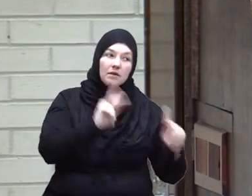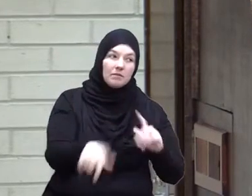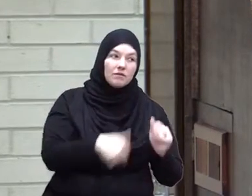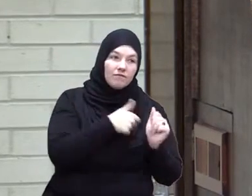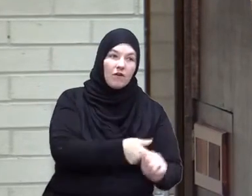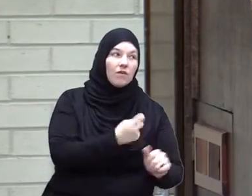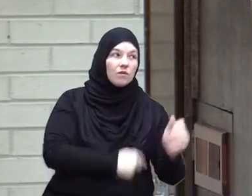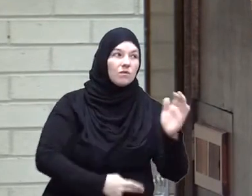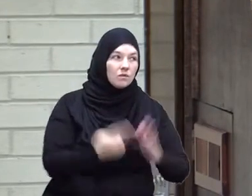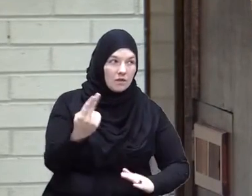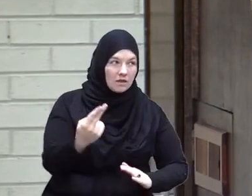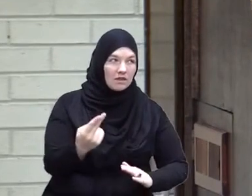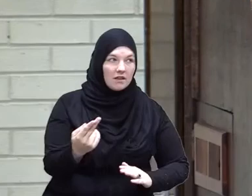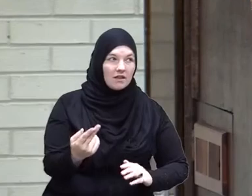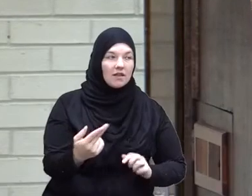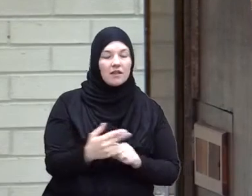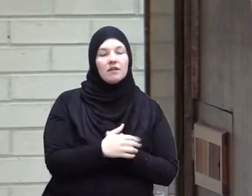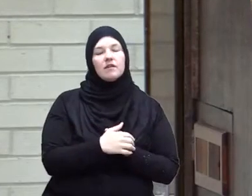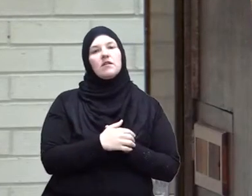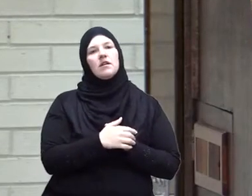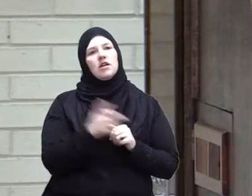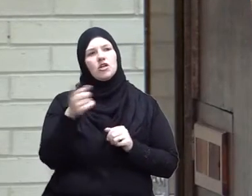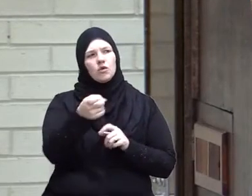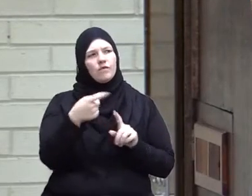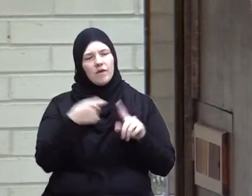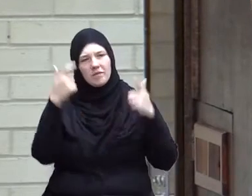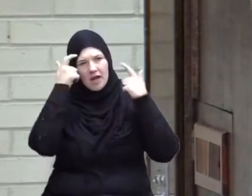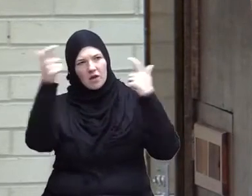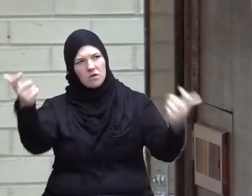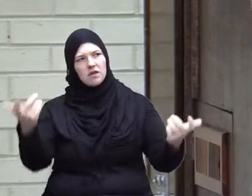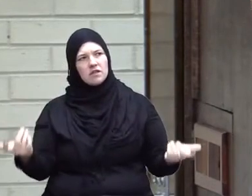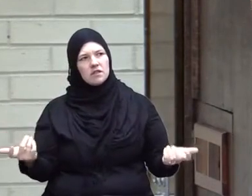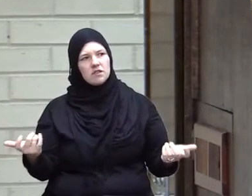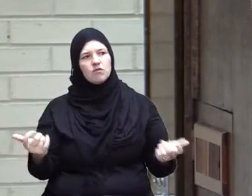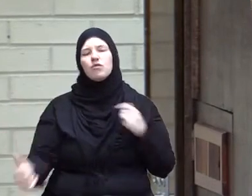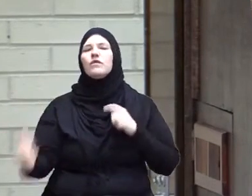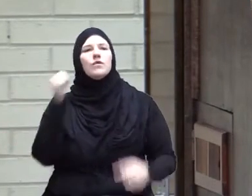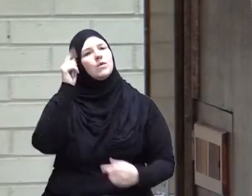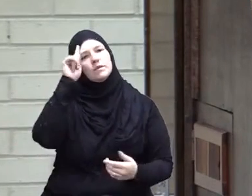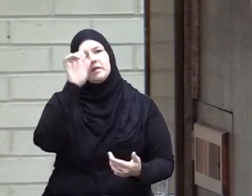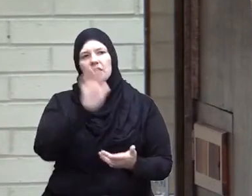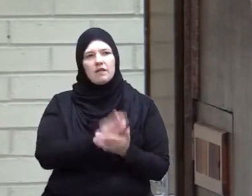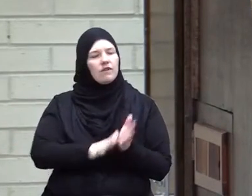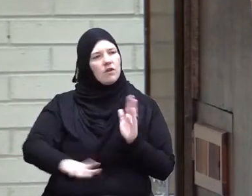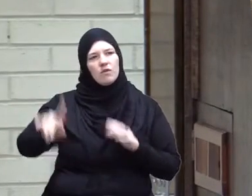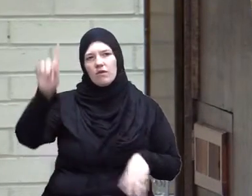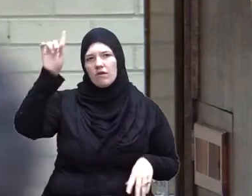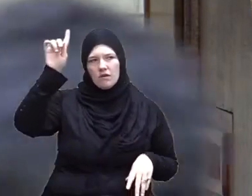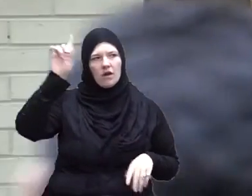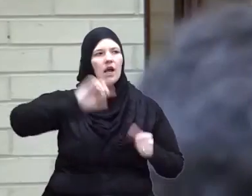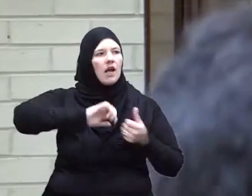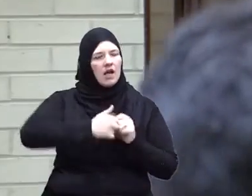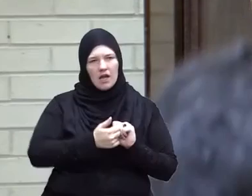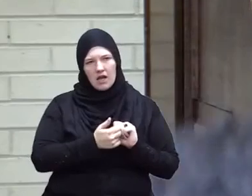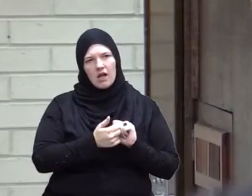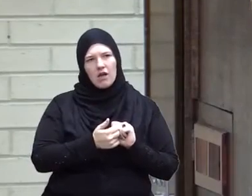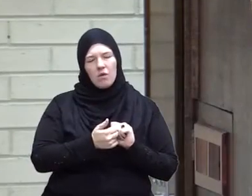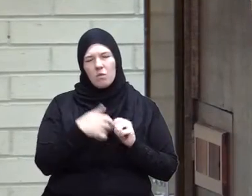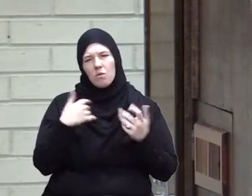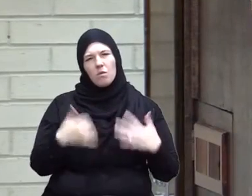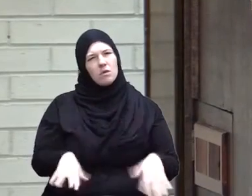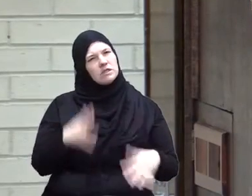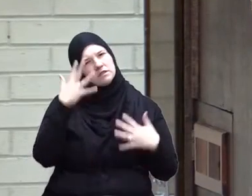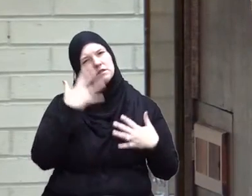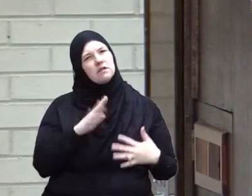follow the truth and you out of arrogance refuse to believe how deprived you are